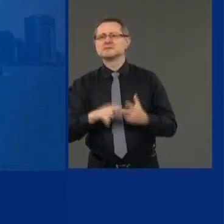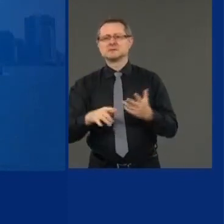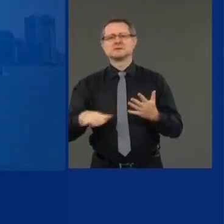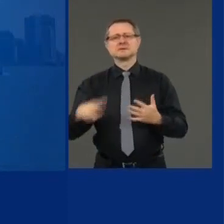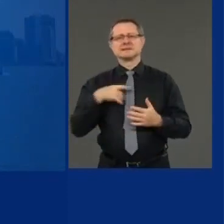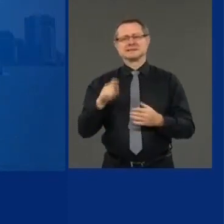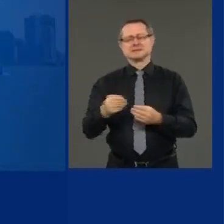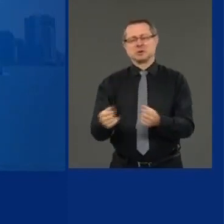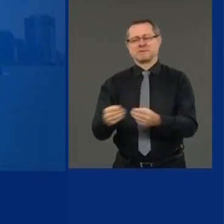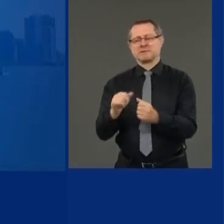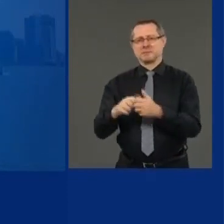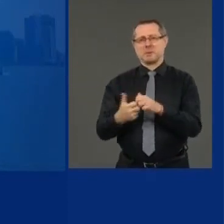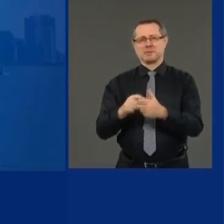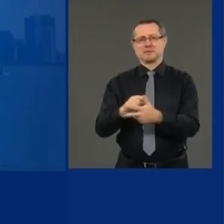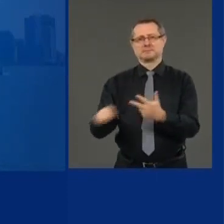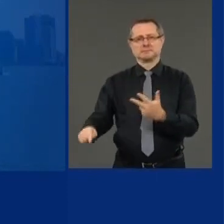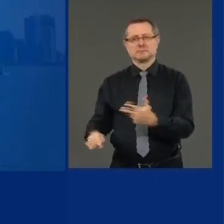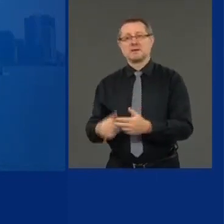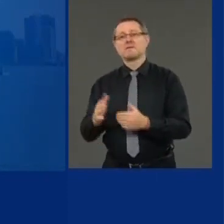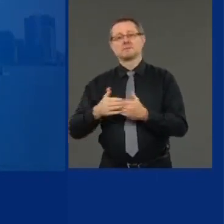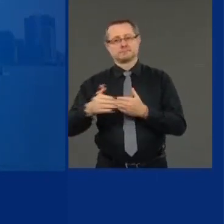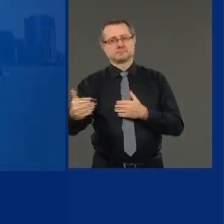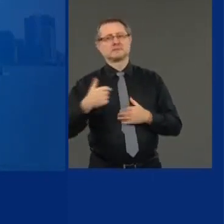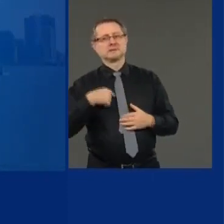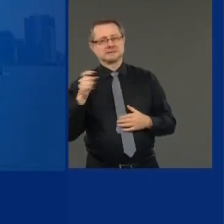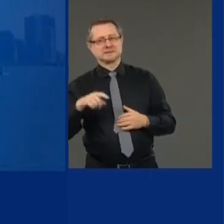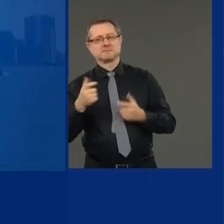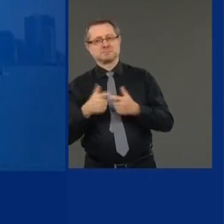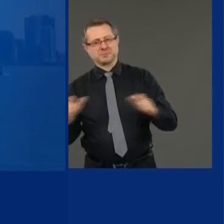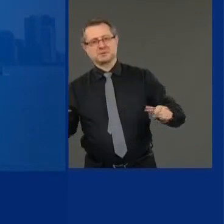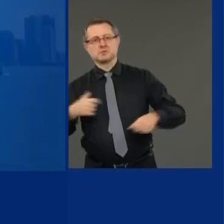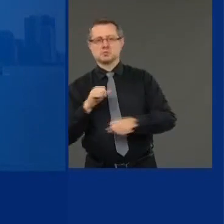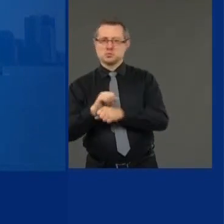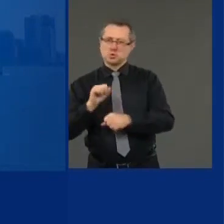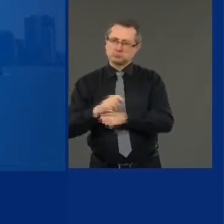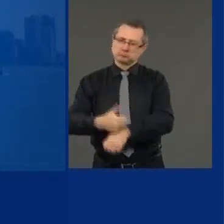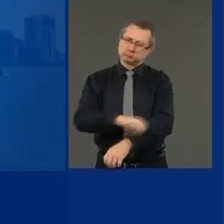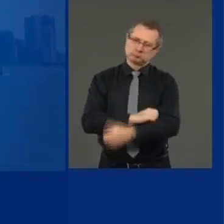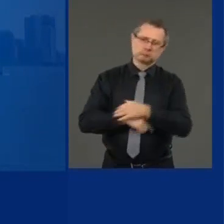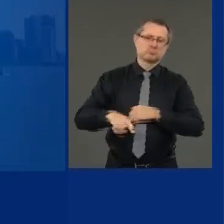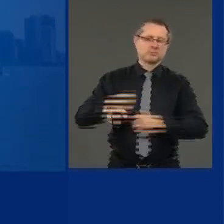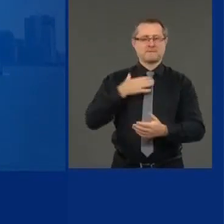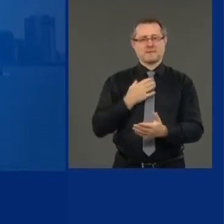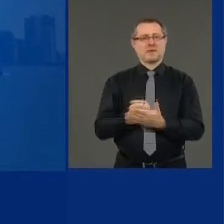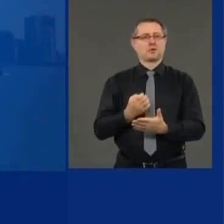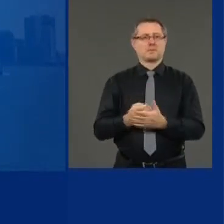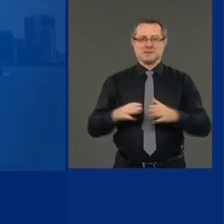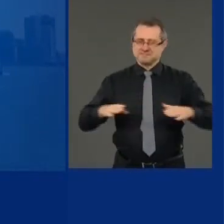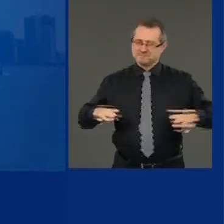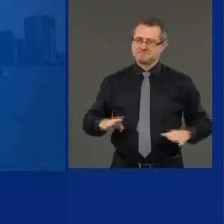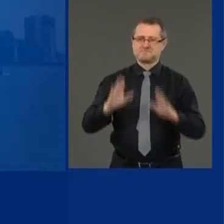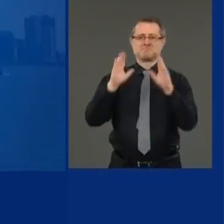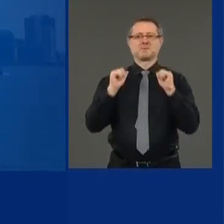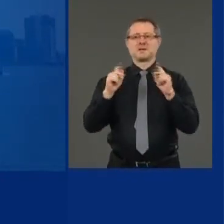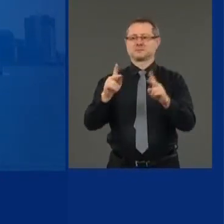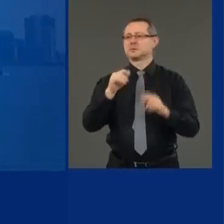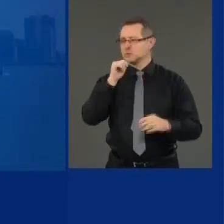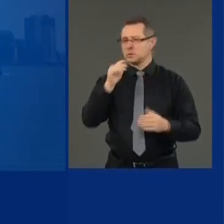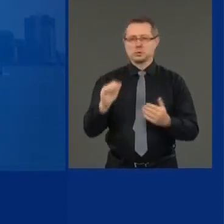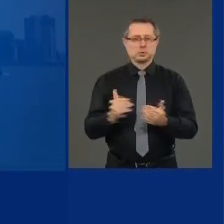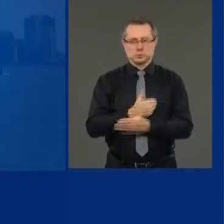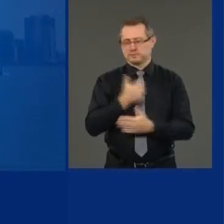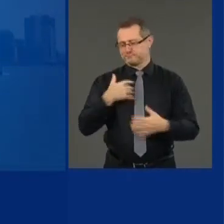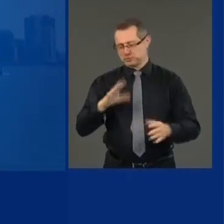significant effort to restart the economy. And I've said that from day one, uh, reimagine the